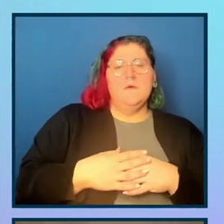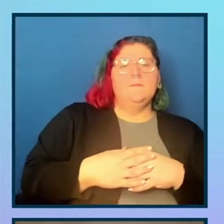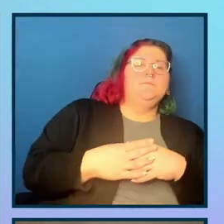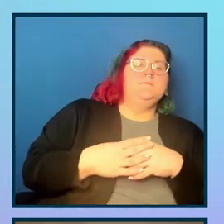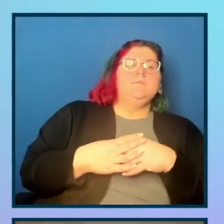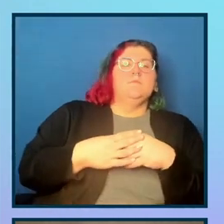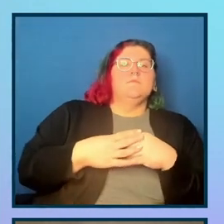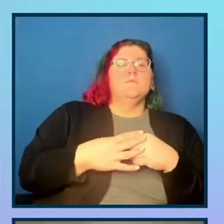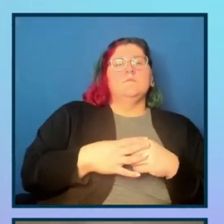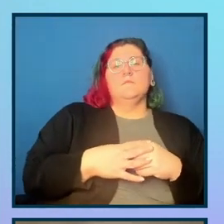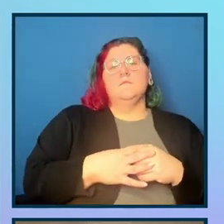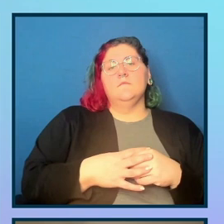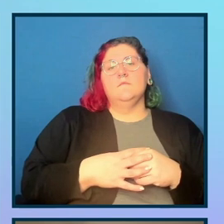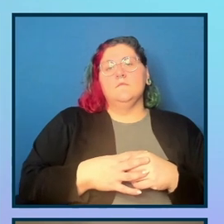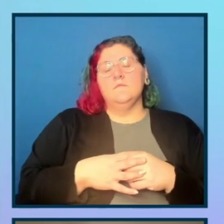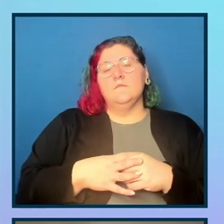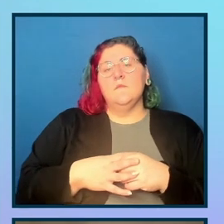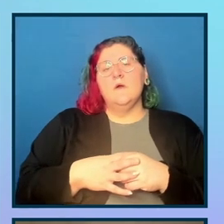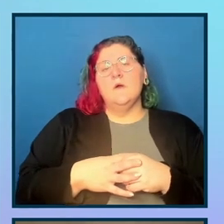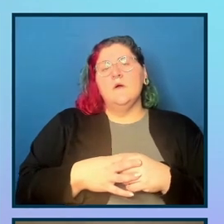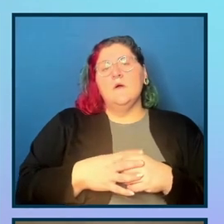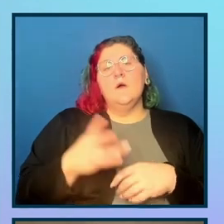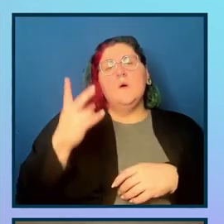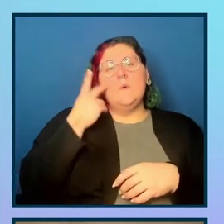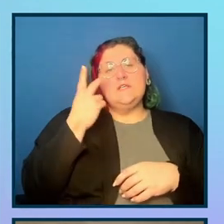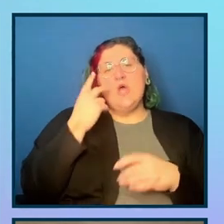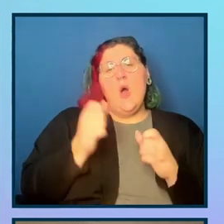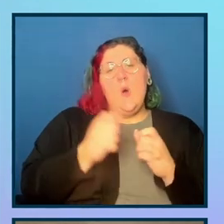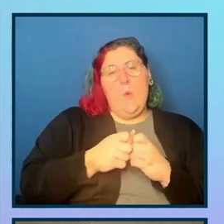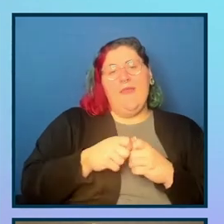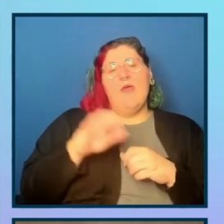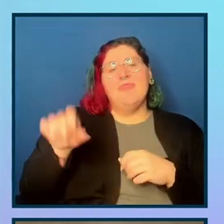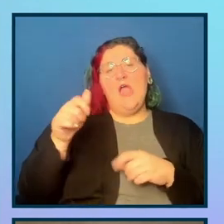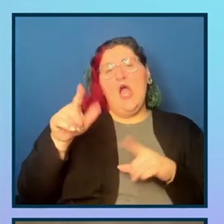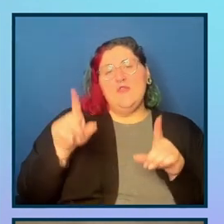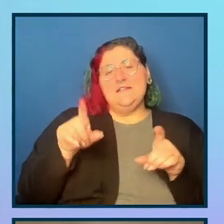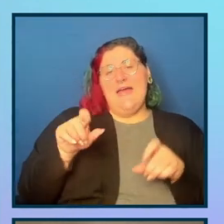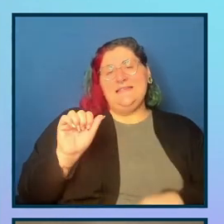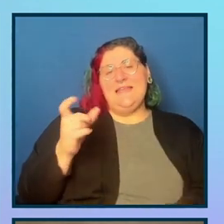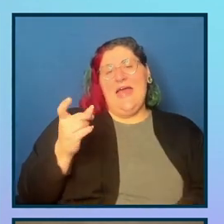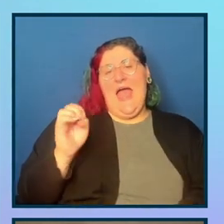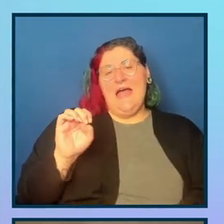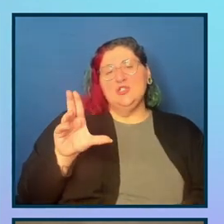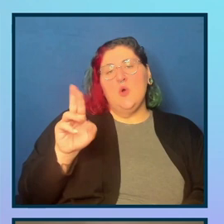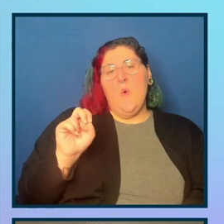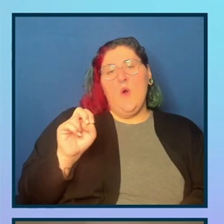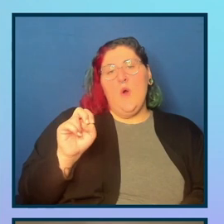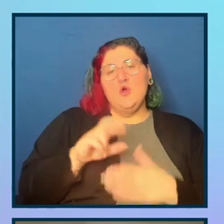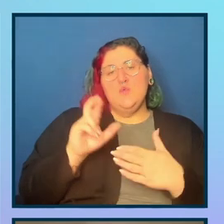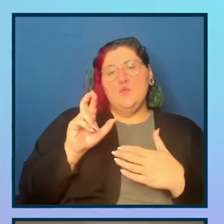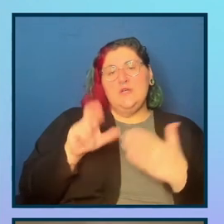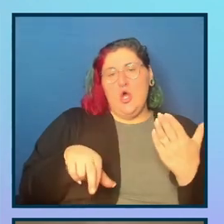goes with the footer link. Although as we saw with the ax core result, we actually have it, we already know we have an issue here. Um, but let's, let's take a look, uh,